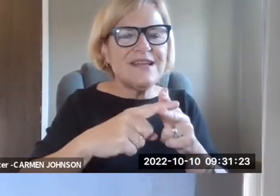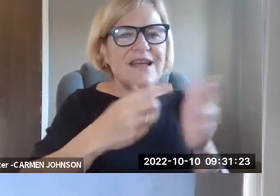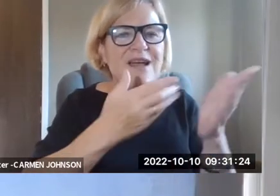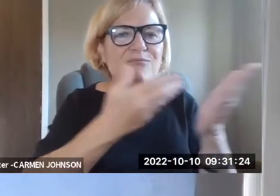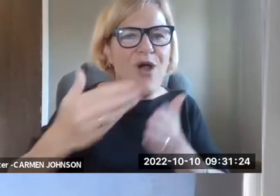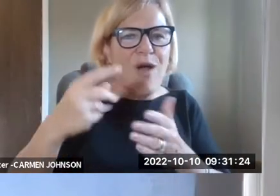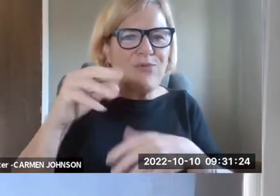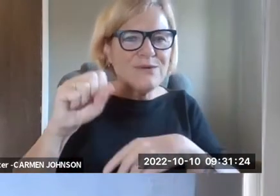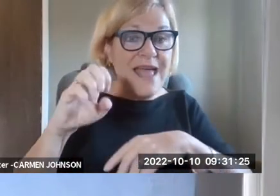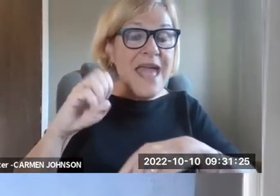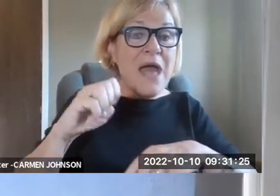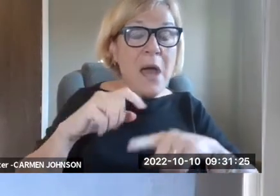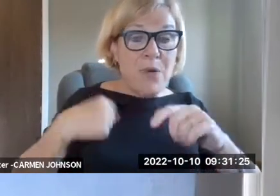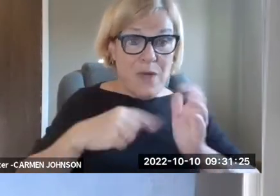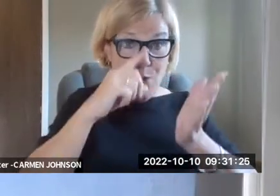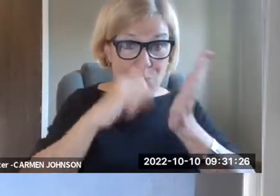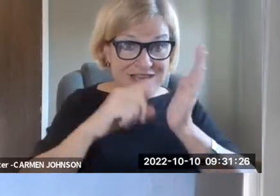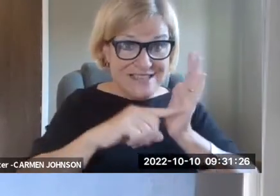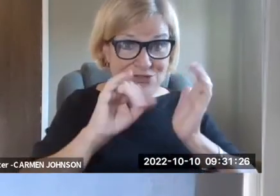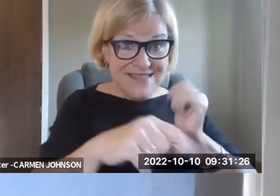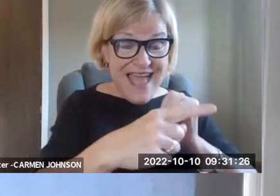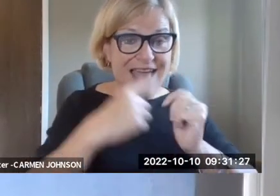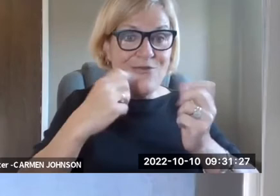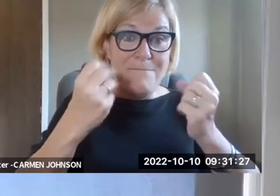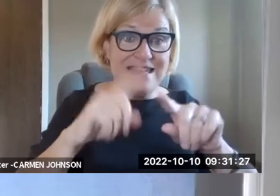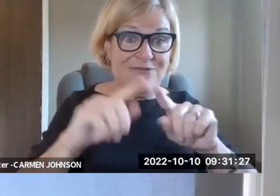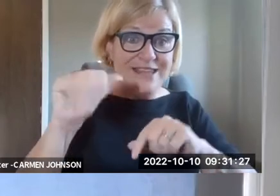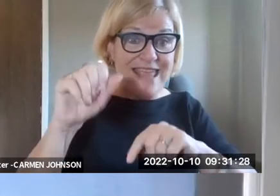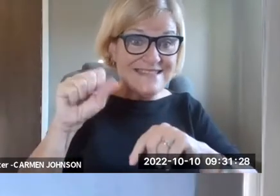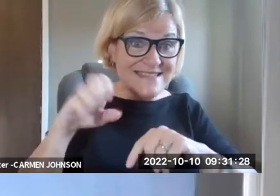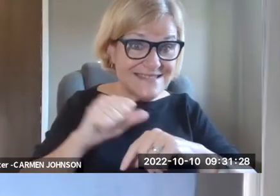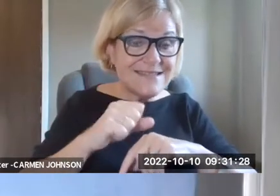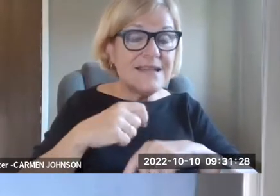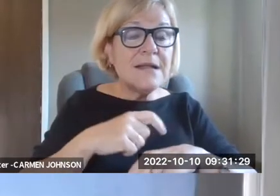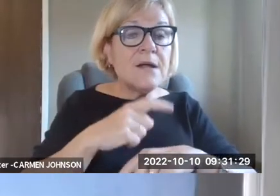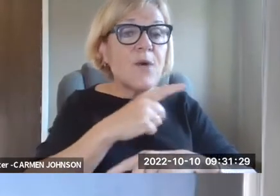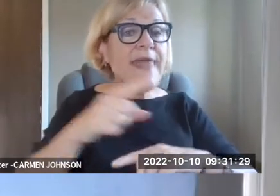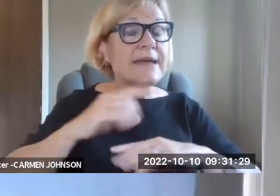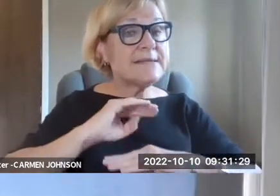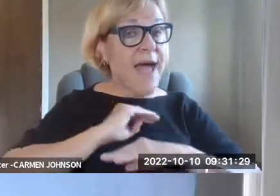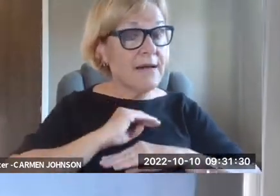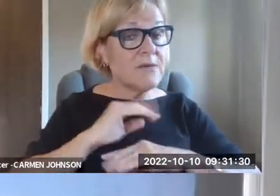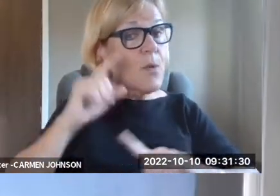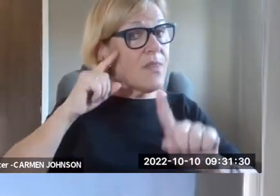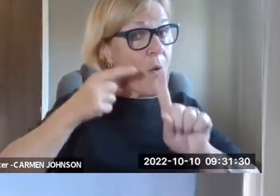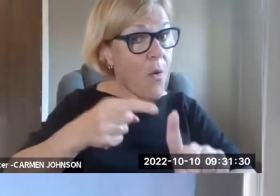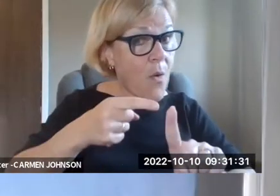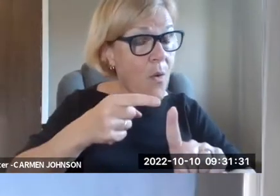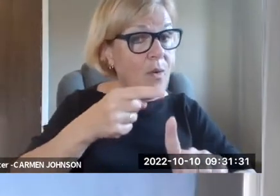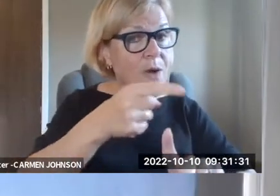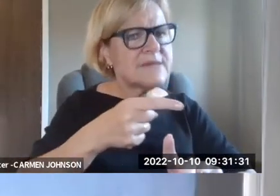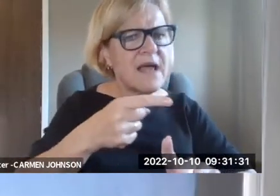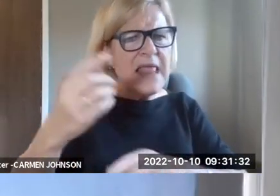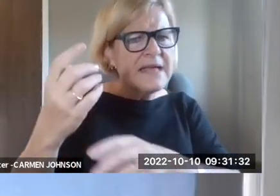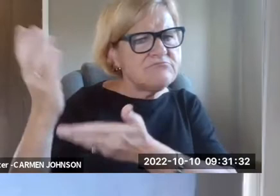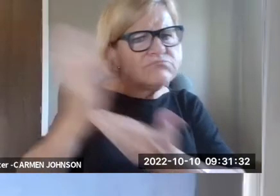a standalone issue in Colorado based on a case that had been originally brought pro se, but as we were researching that, you